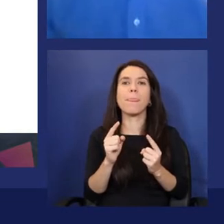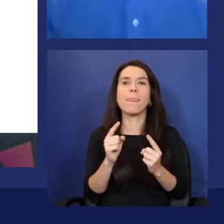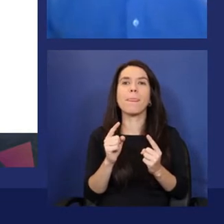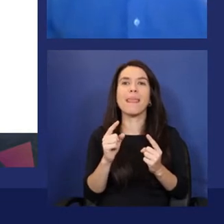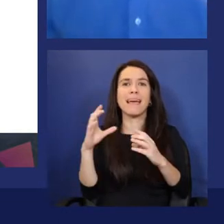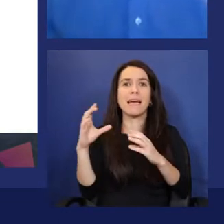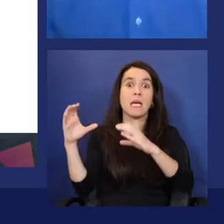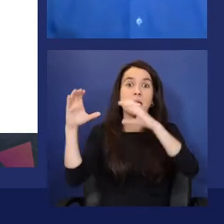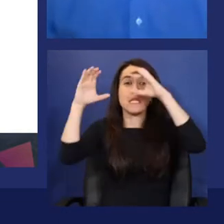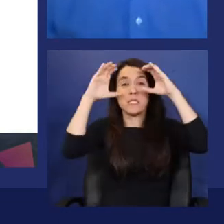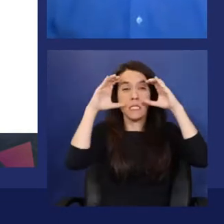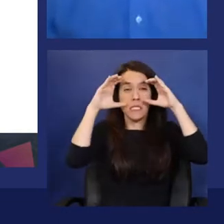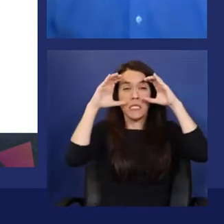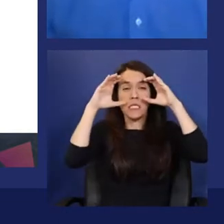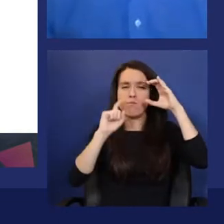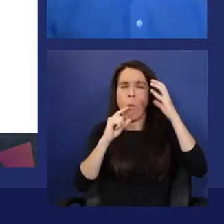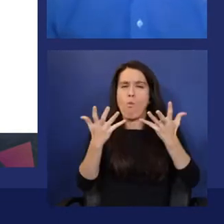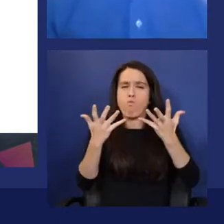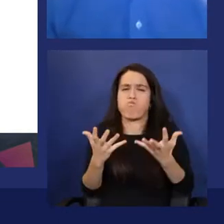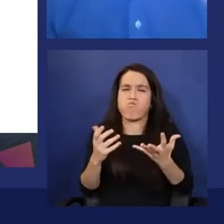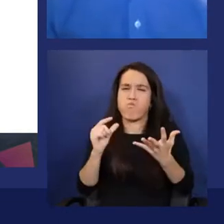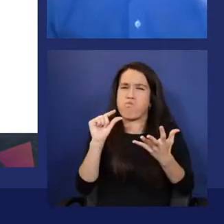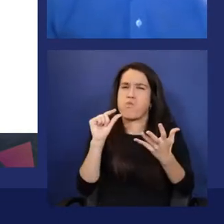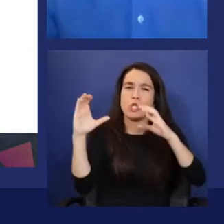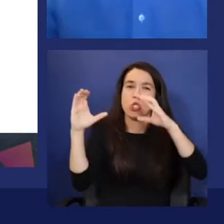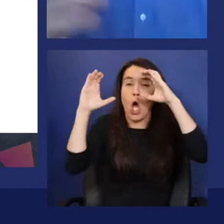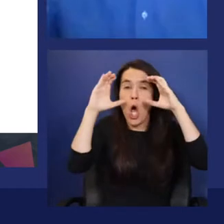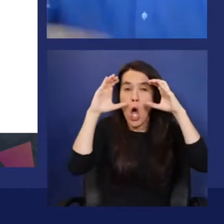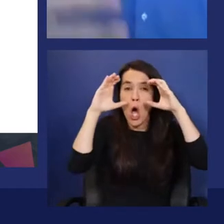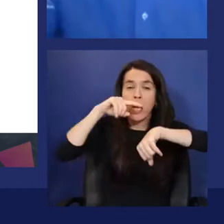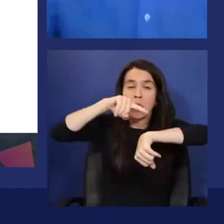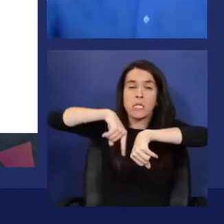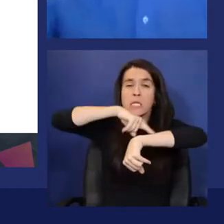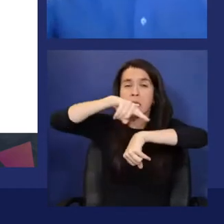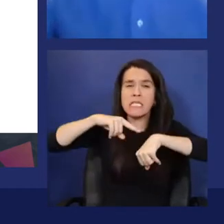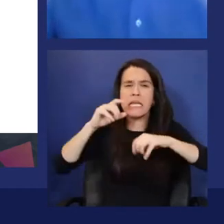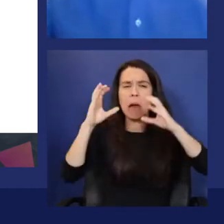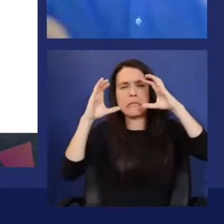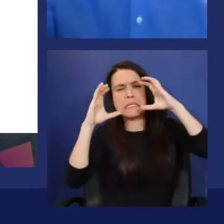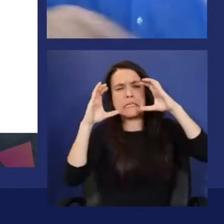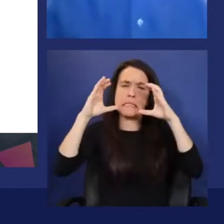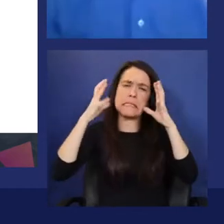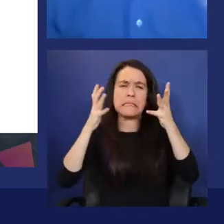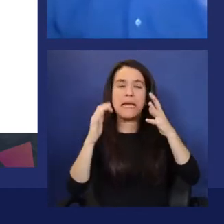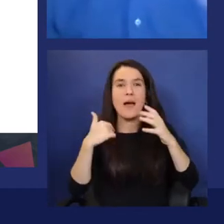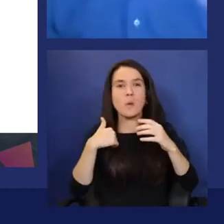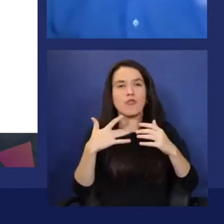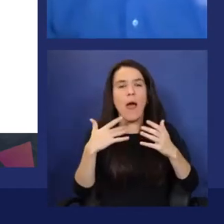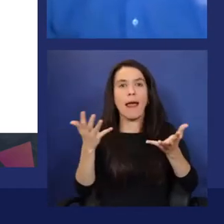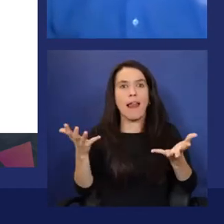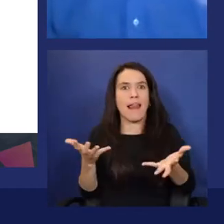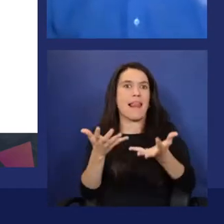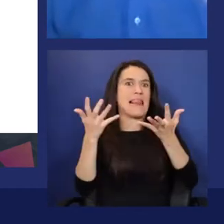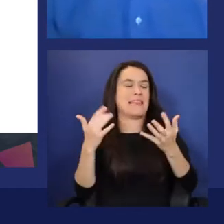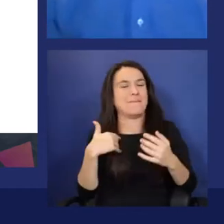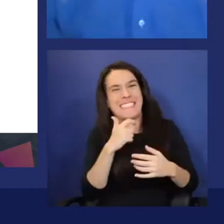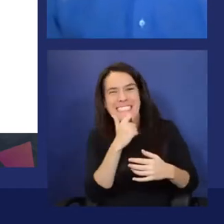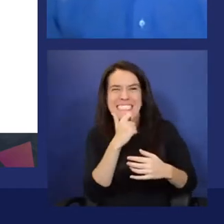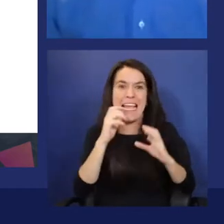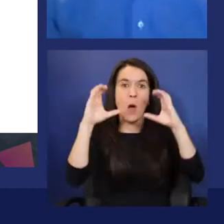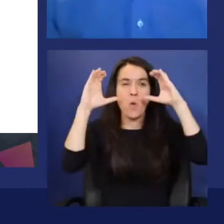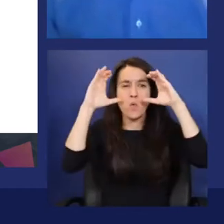for a long time is probably not the best experience you can have. And there is development in this space, which I will mention towards the end.